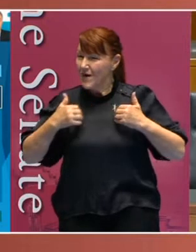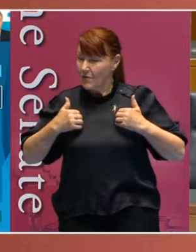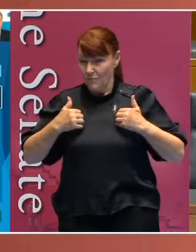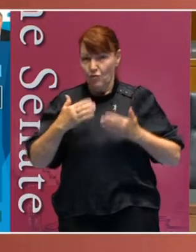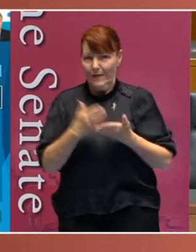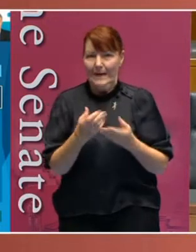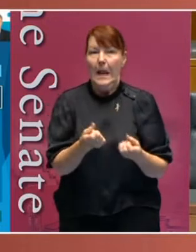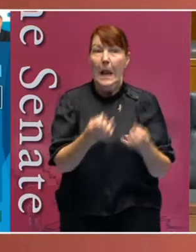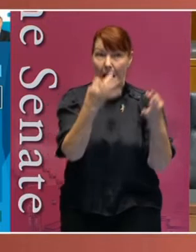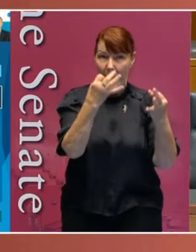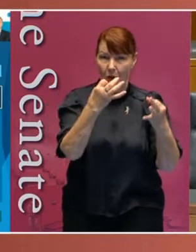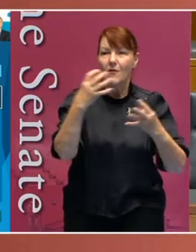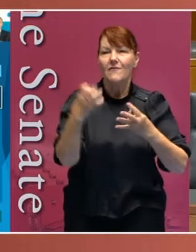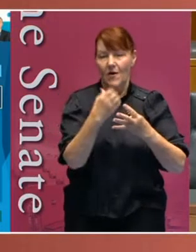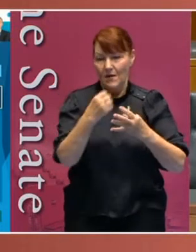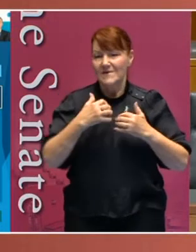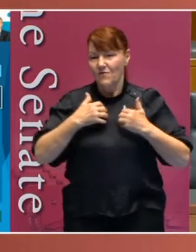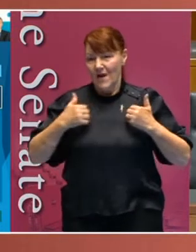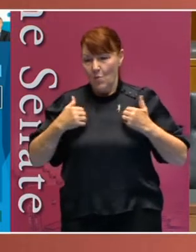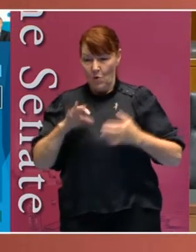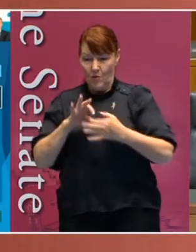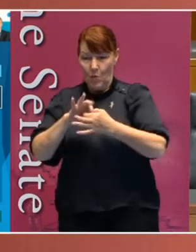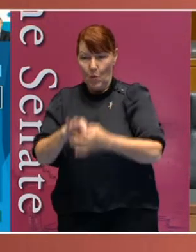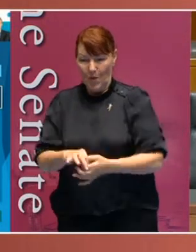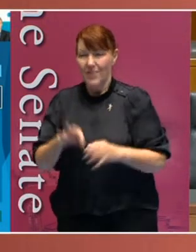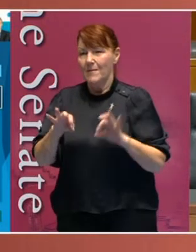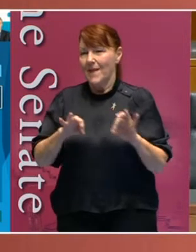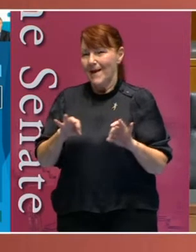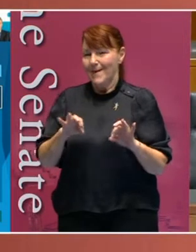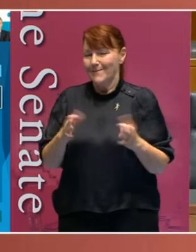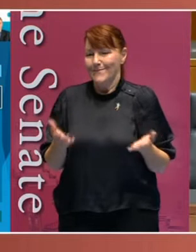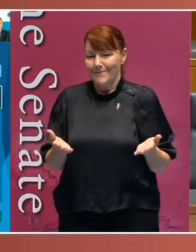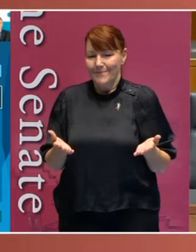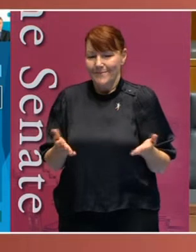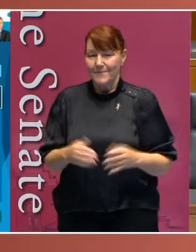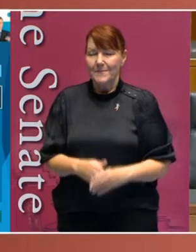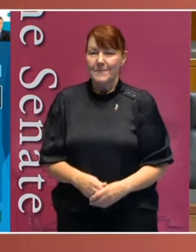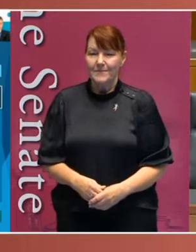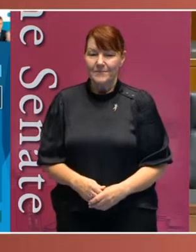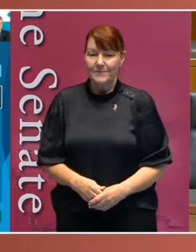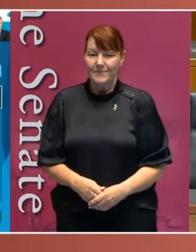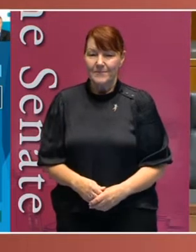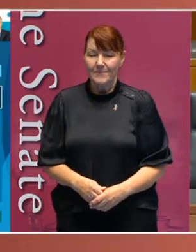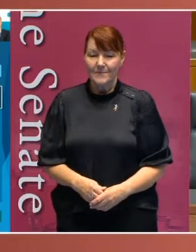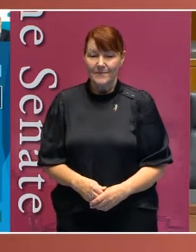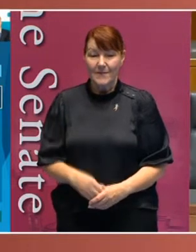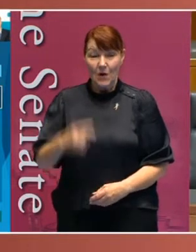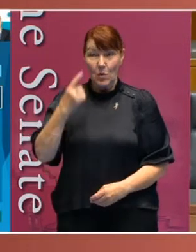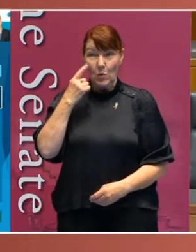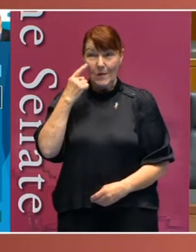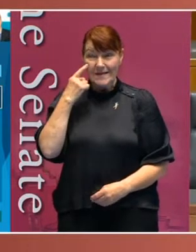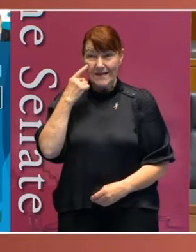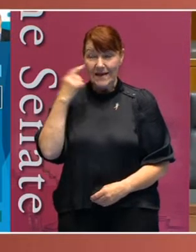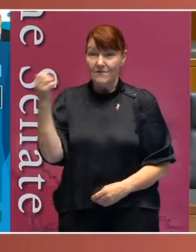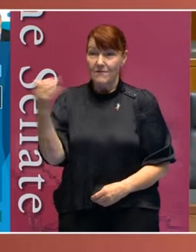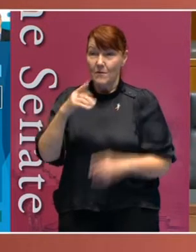outcomes framework that was associated with the strategy. You'll see from the slide that I have